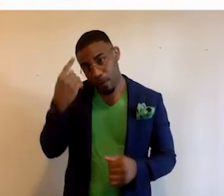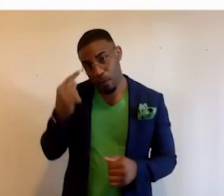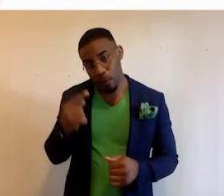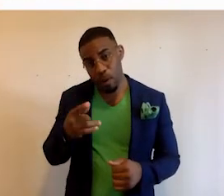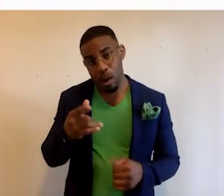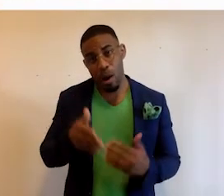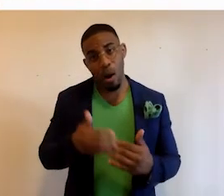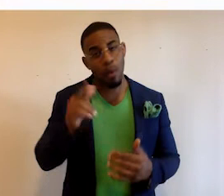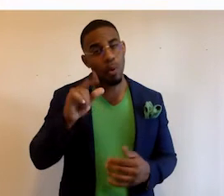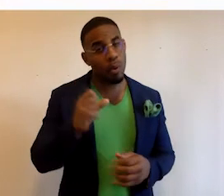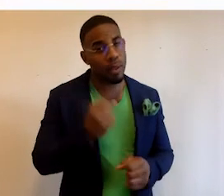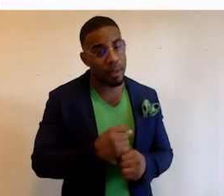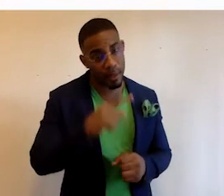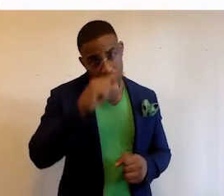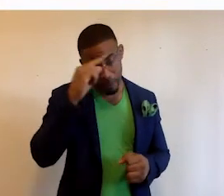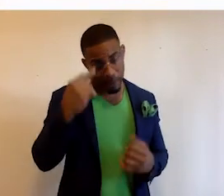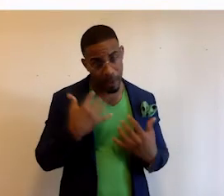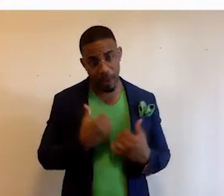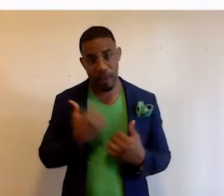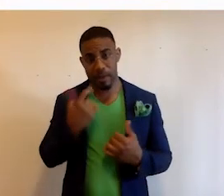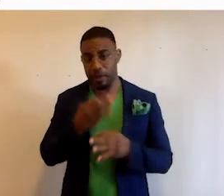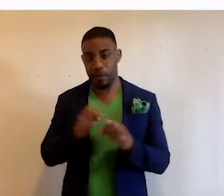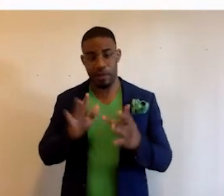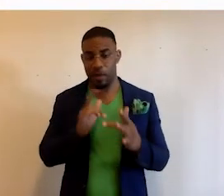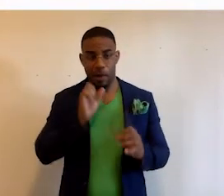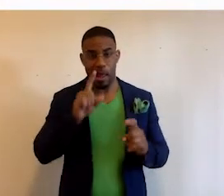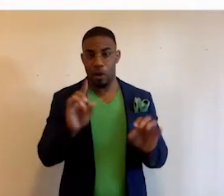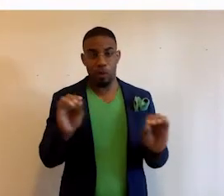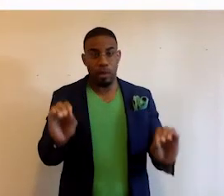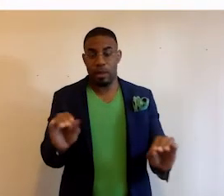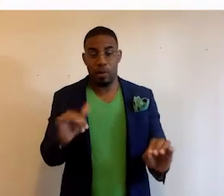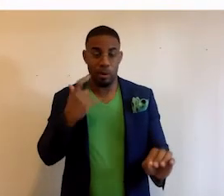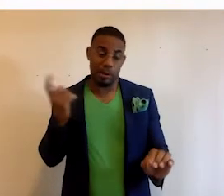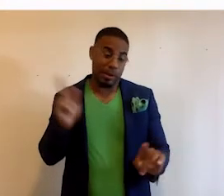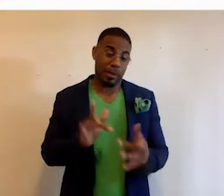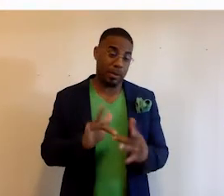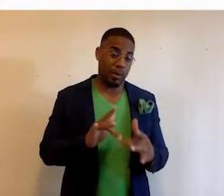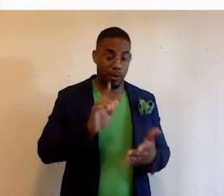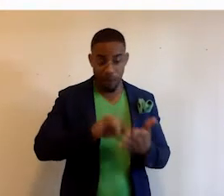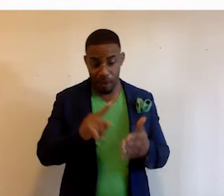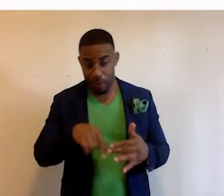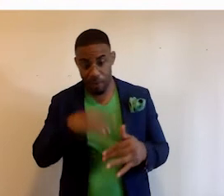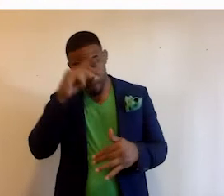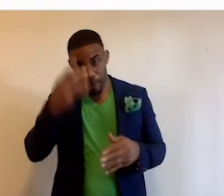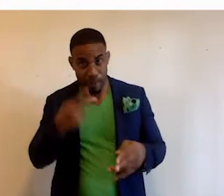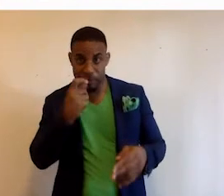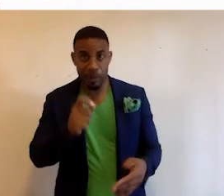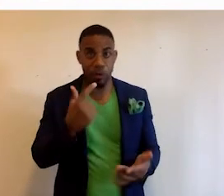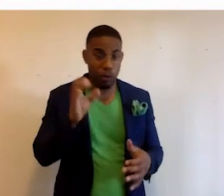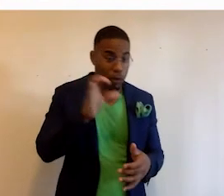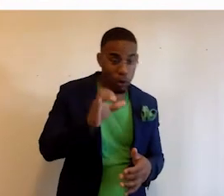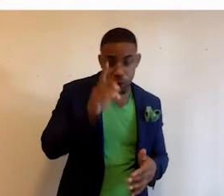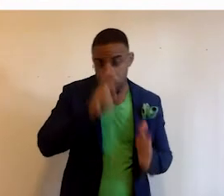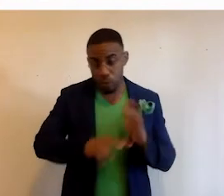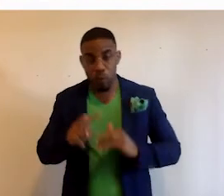almost 20 years, Black Facts was just a free site that we didn't ask you to do anything. You came to the site and you found out about Black history, you could search